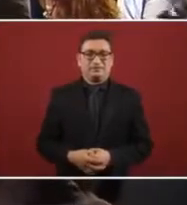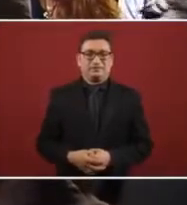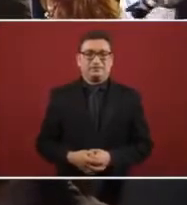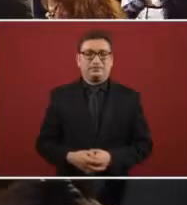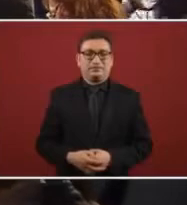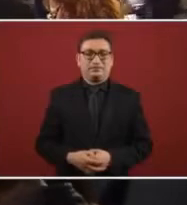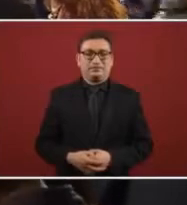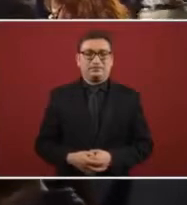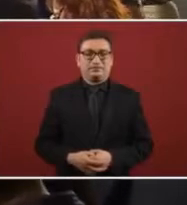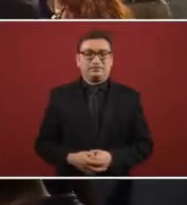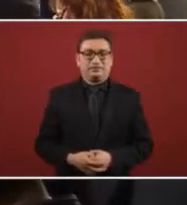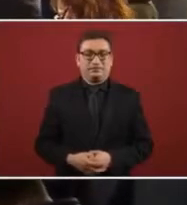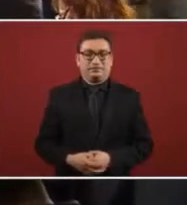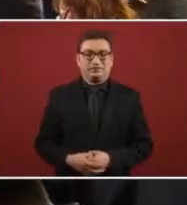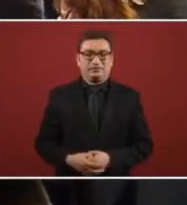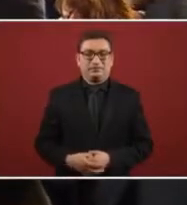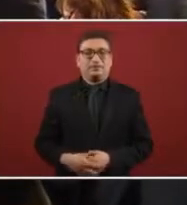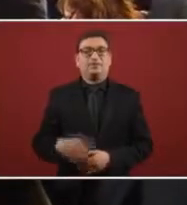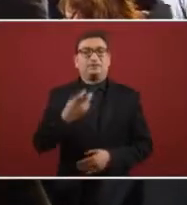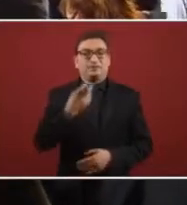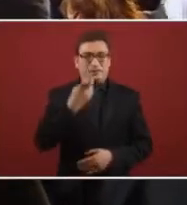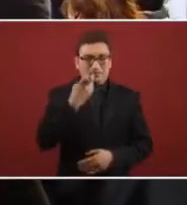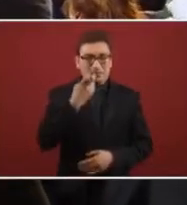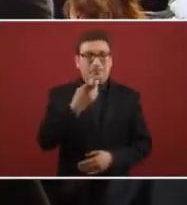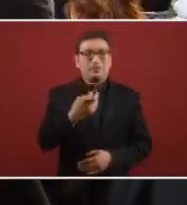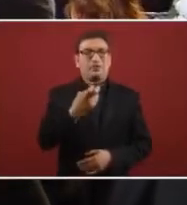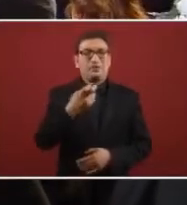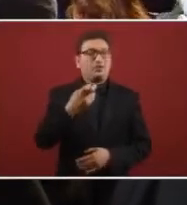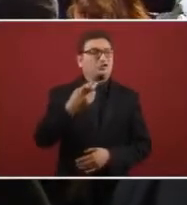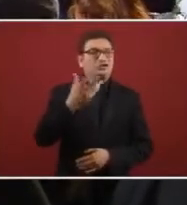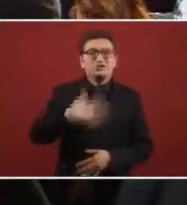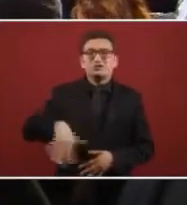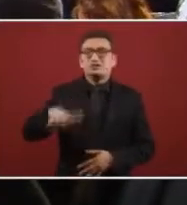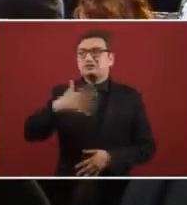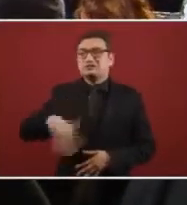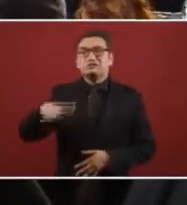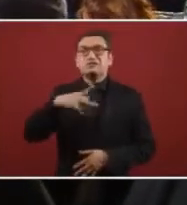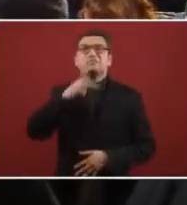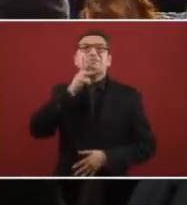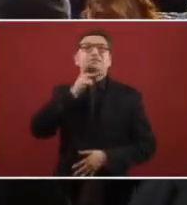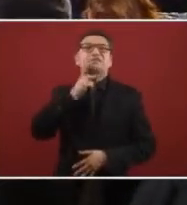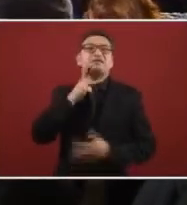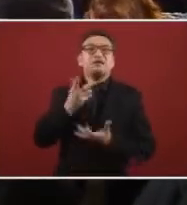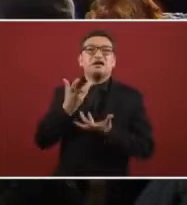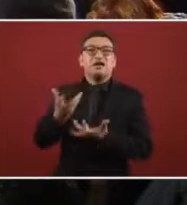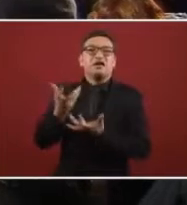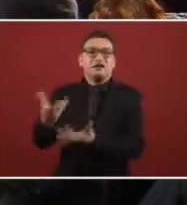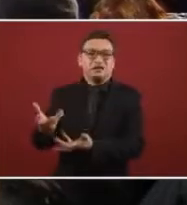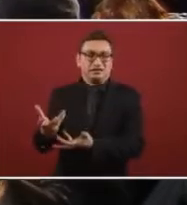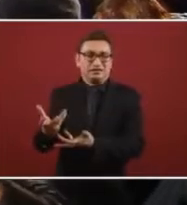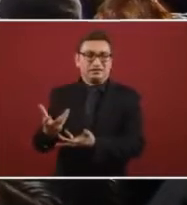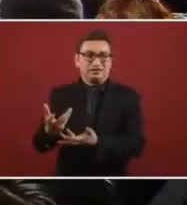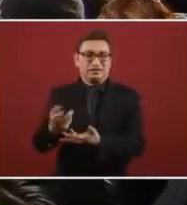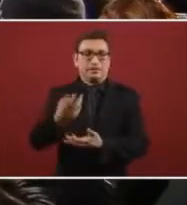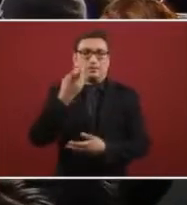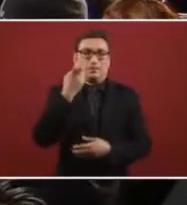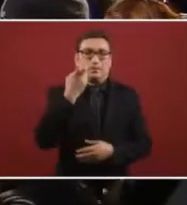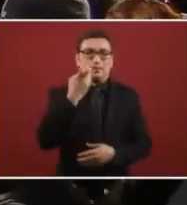they went launching themselves against this petroleum and they wanted